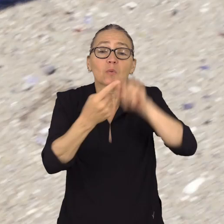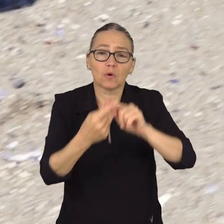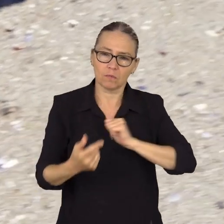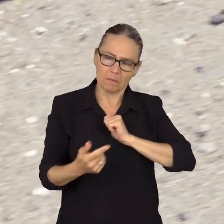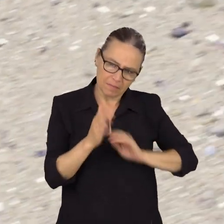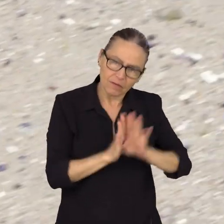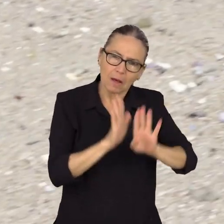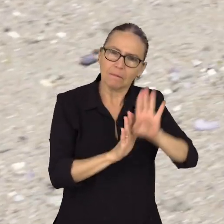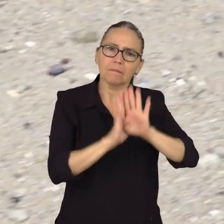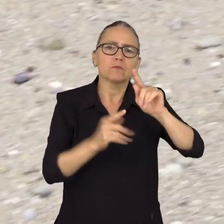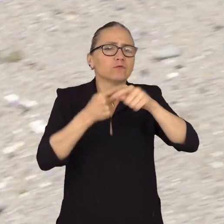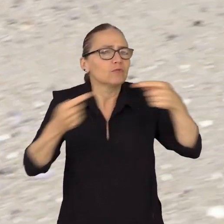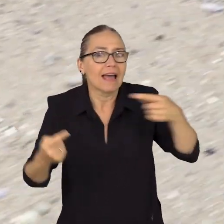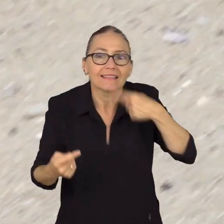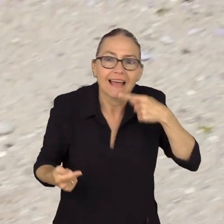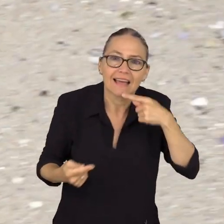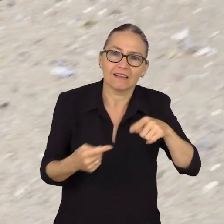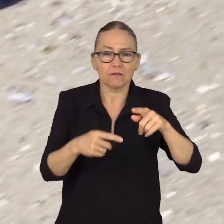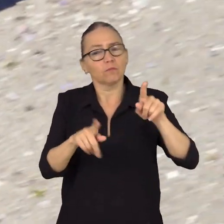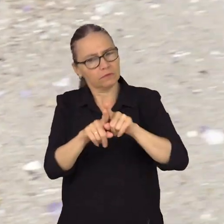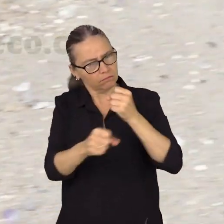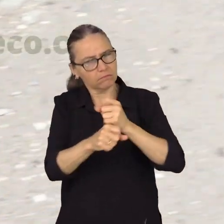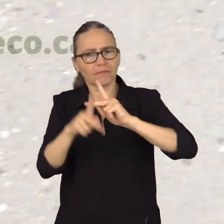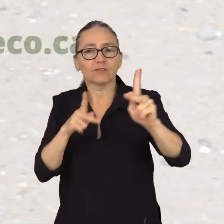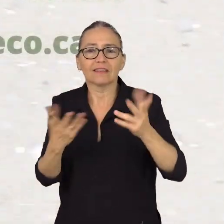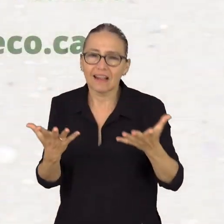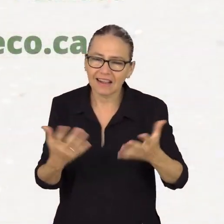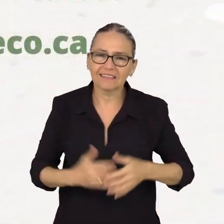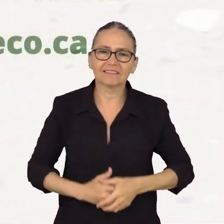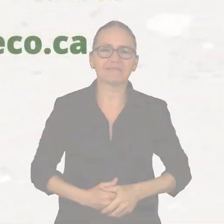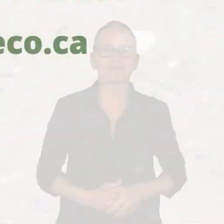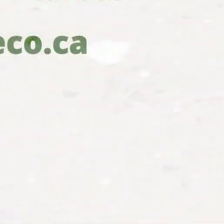training for the things I was interested professionally.